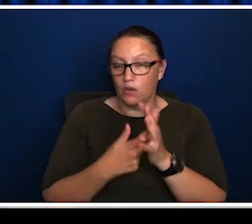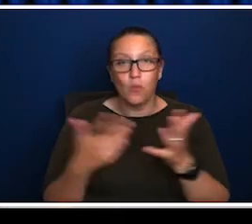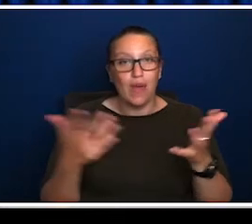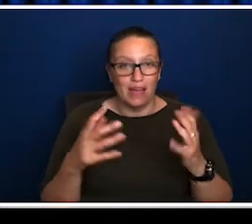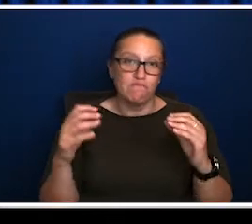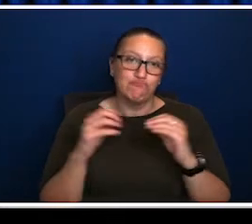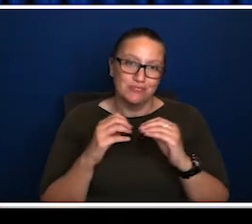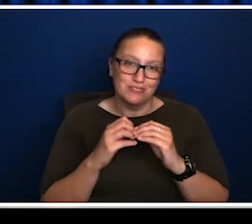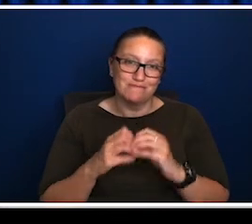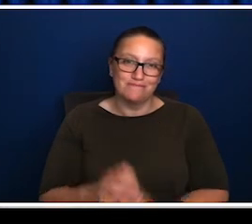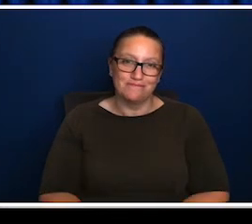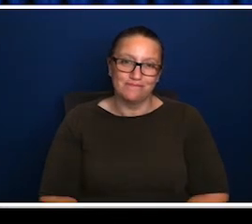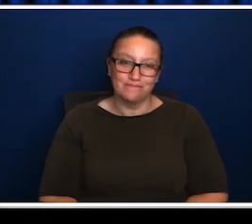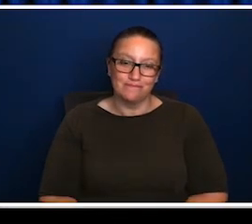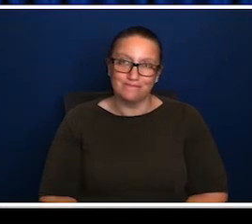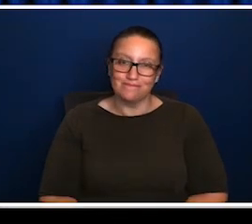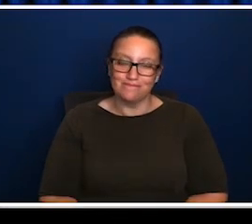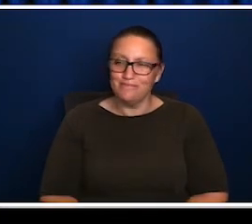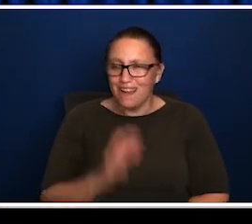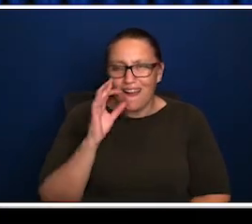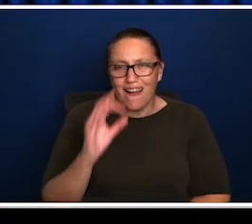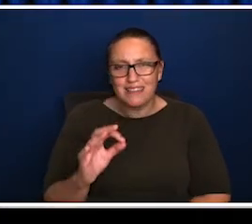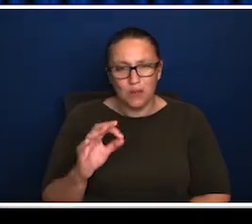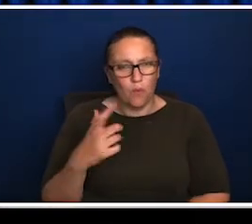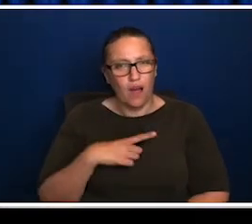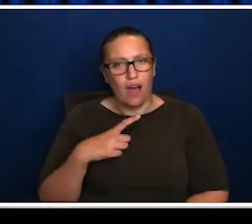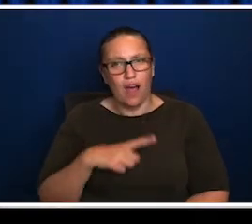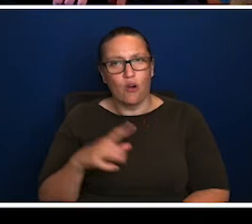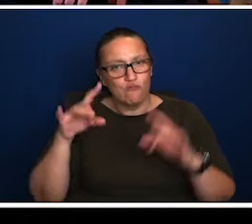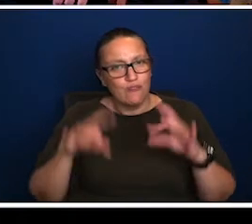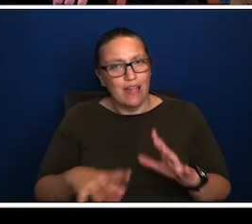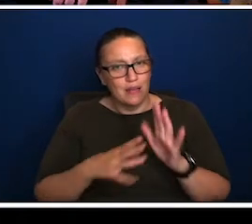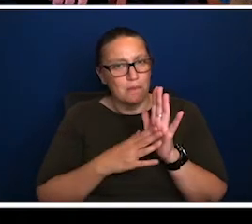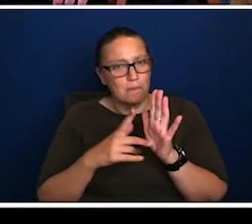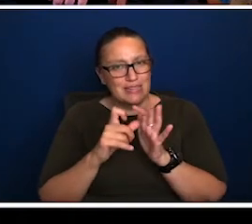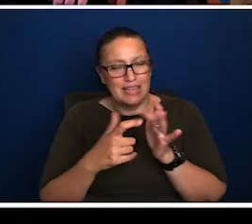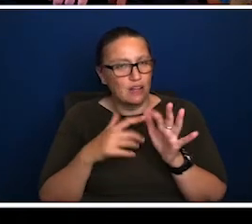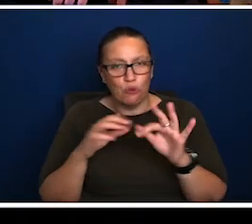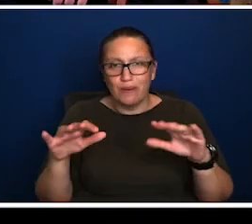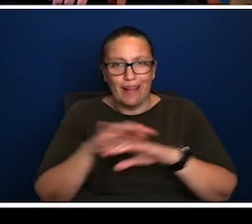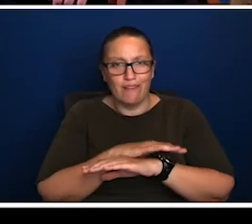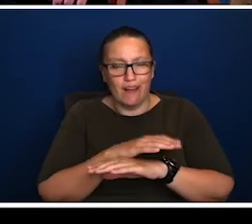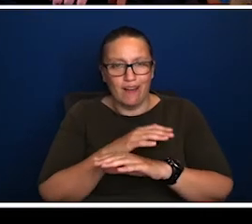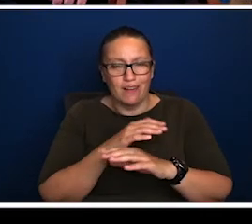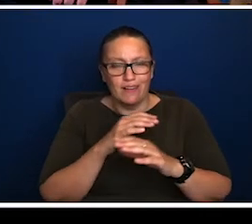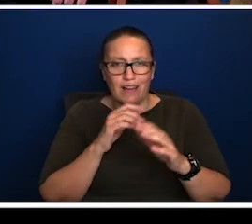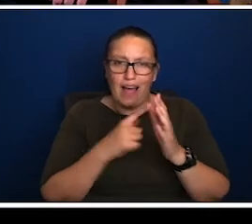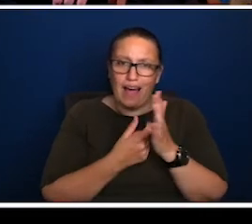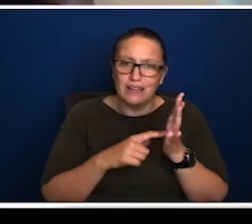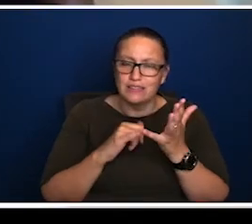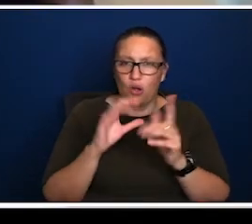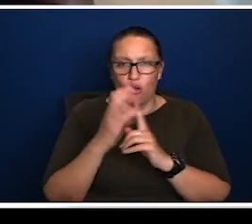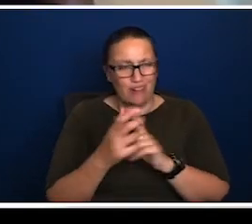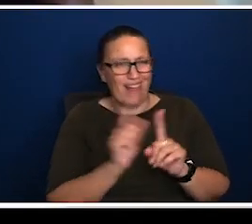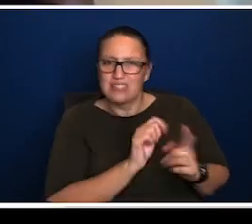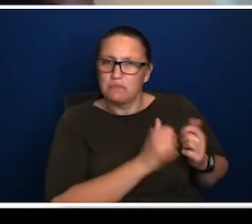final audience question this evening is from Kate Power, based in Brisbane. Why do Australian media not cover